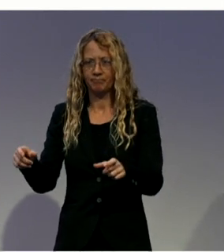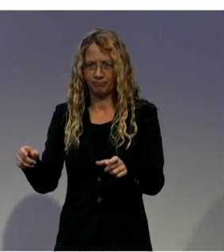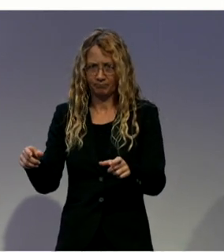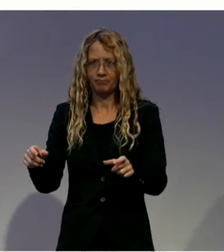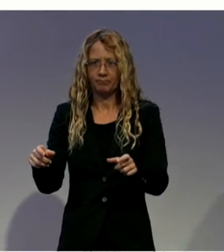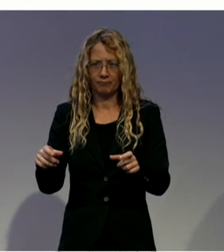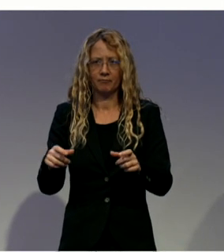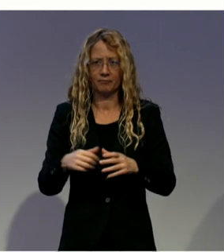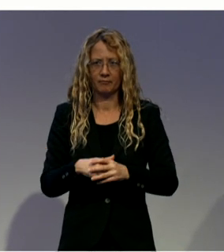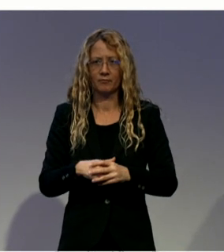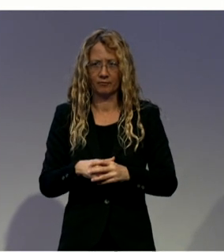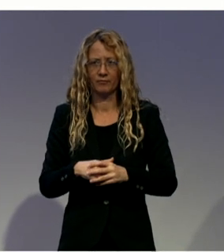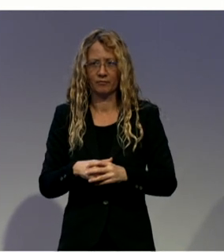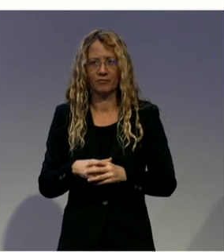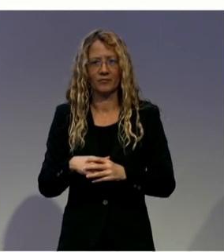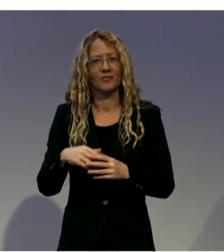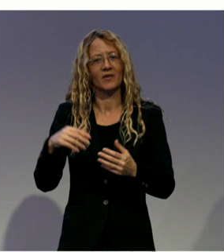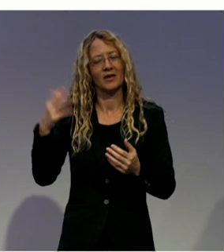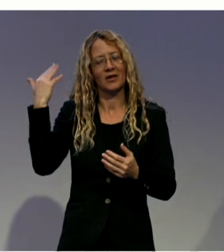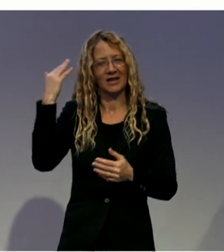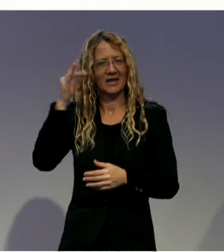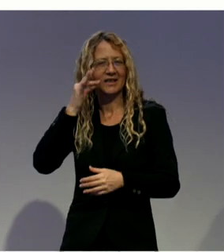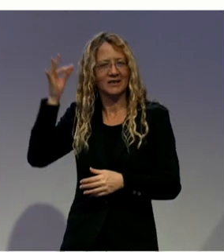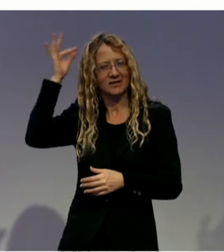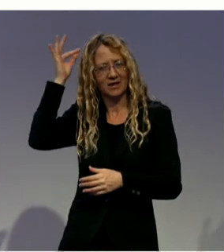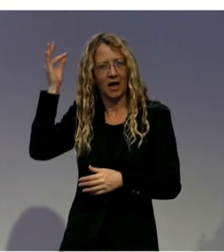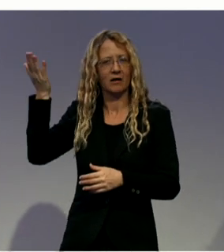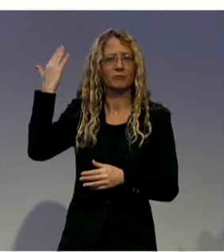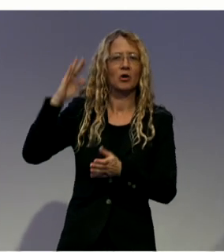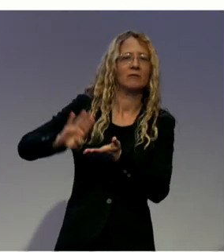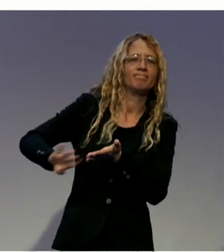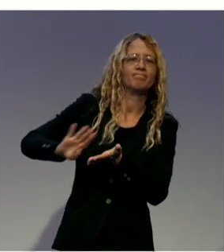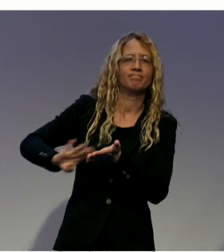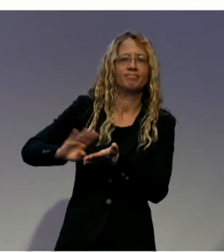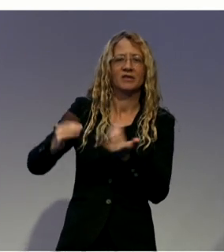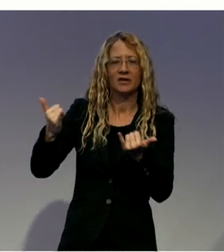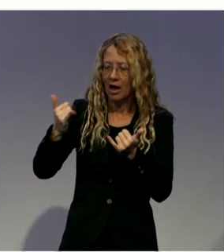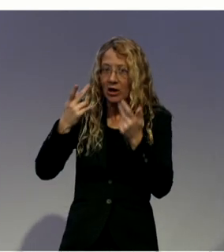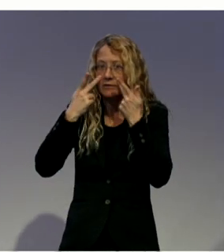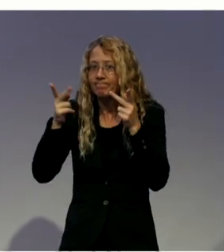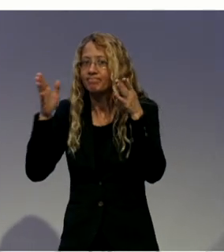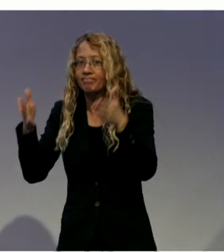work as financial planner. So, your work